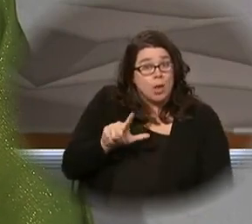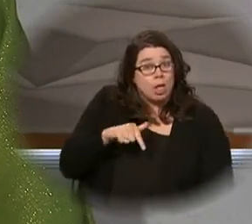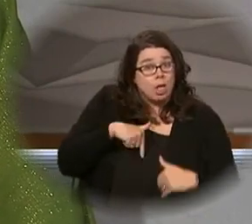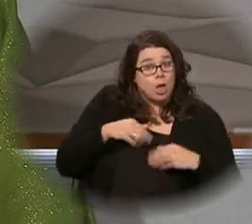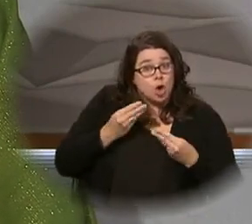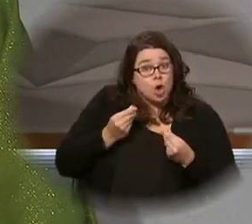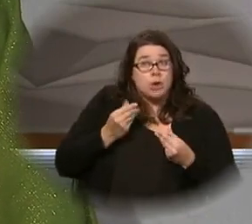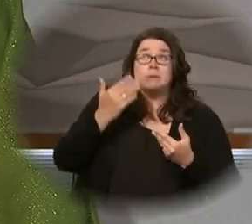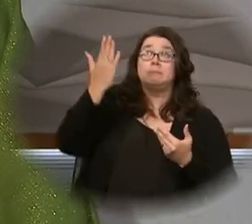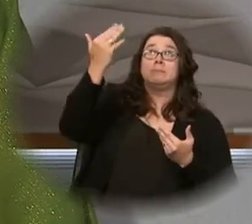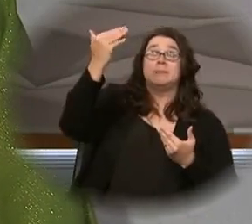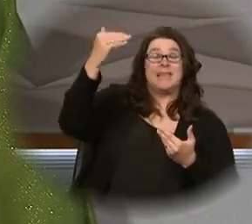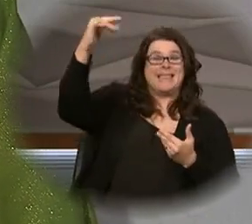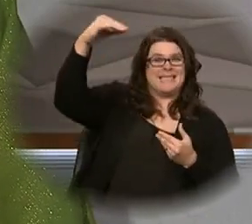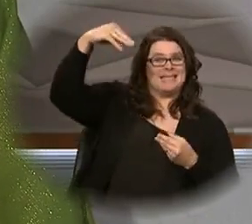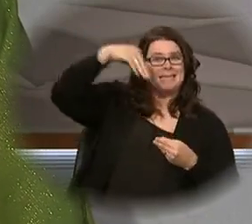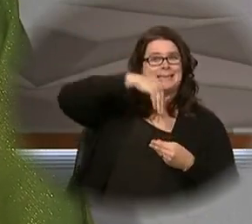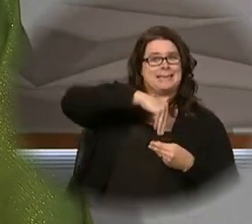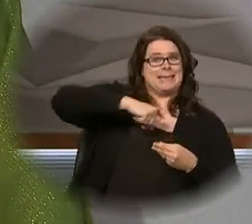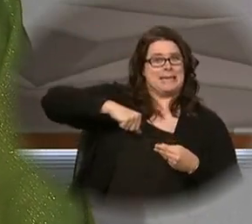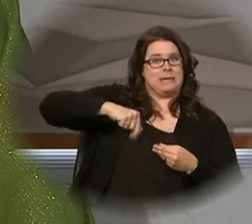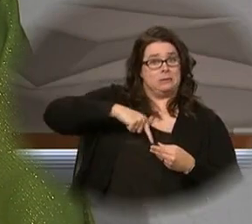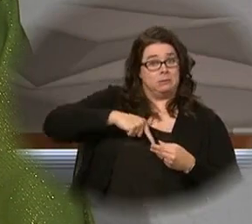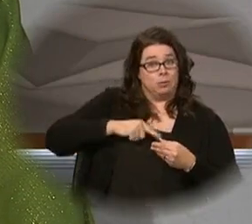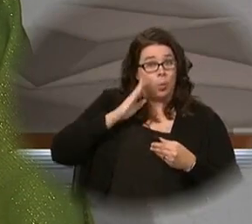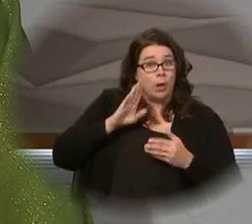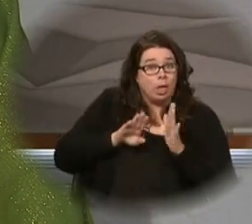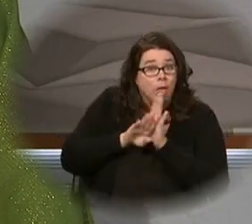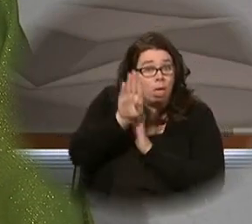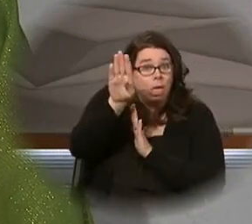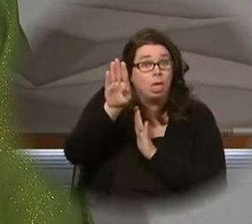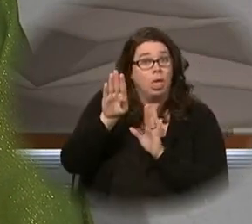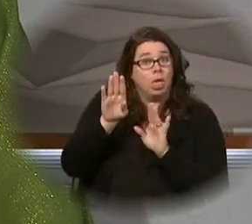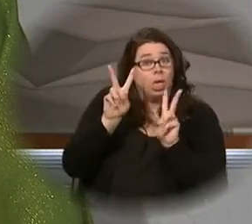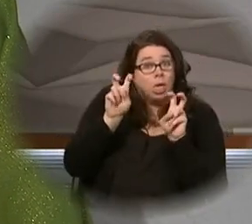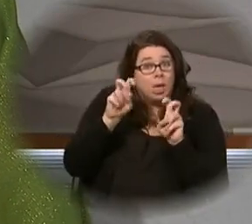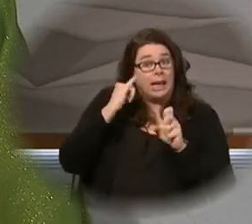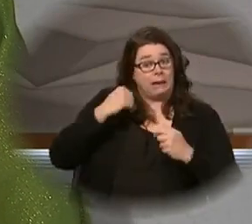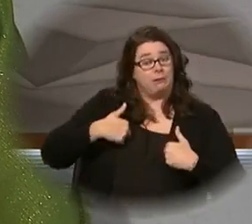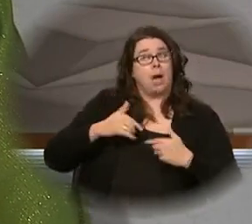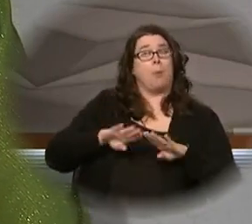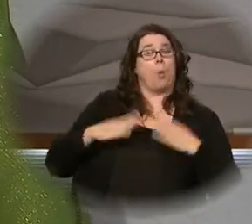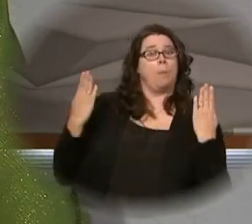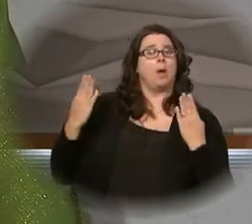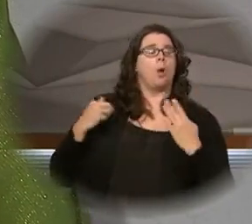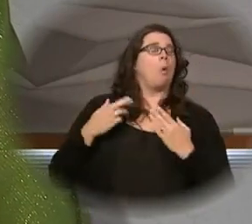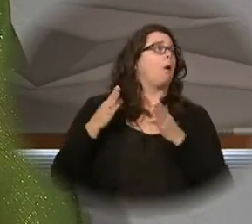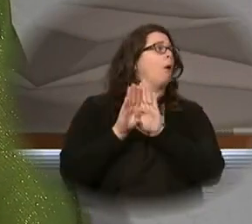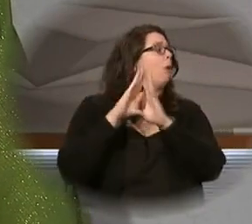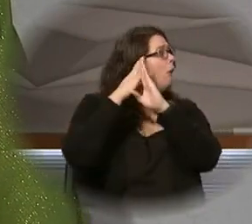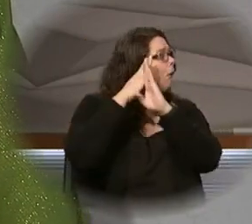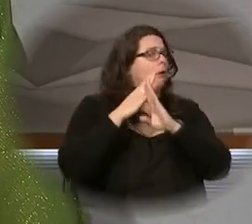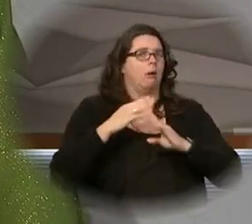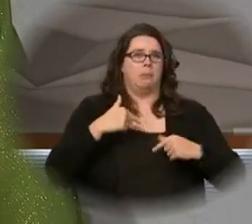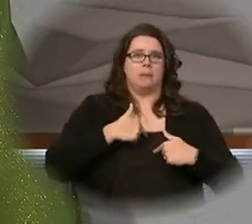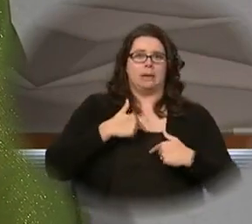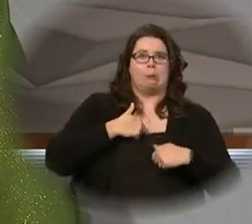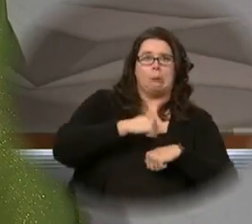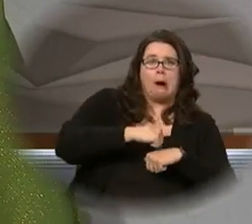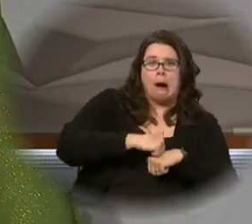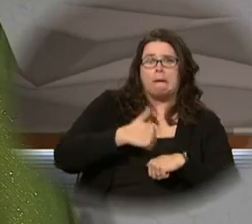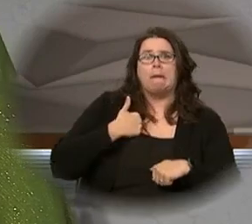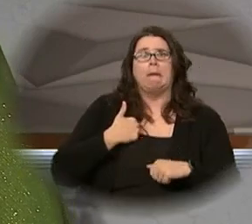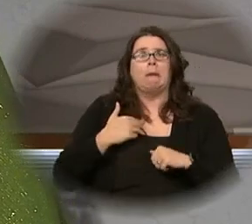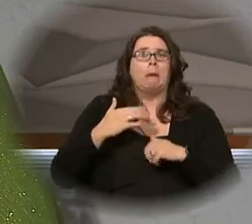word. How are we responding to that word about God's kingdom and making it more and more a part of our lives